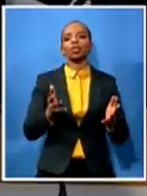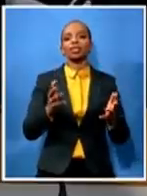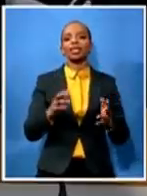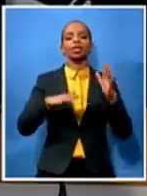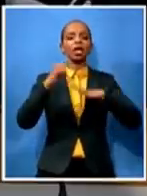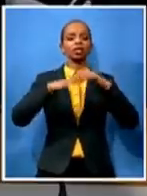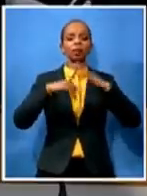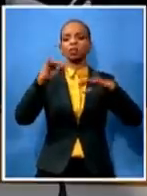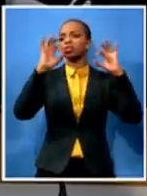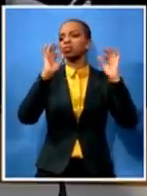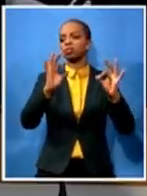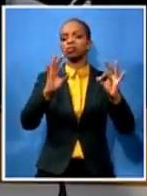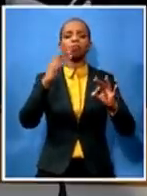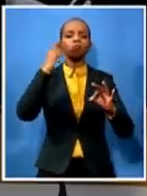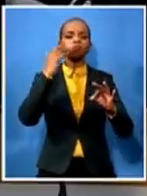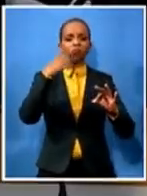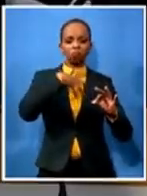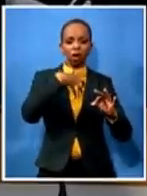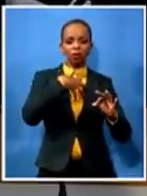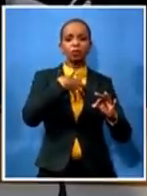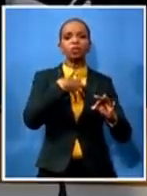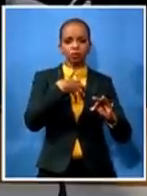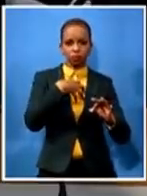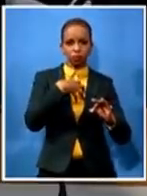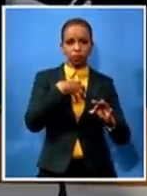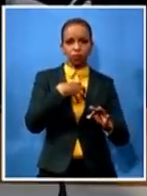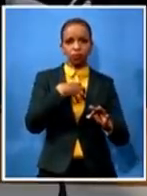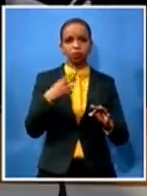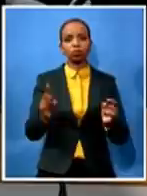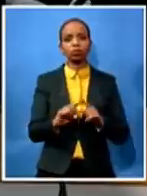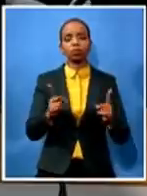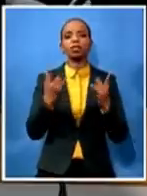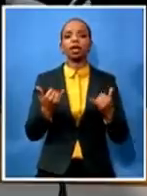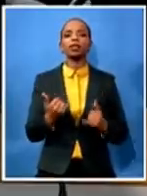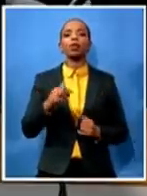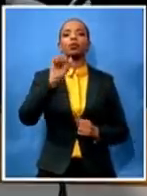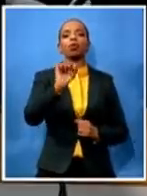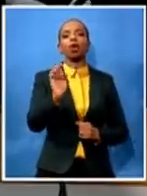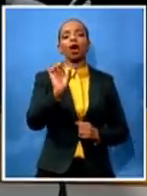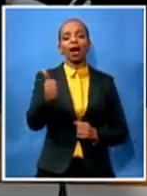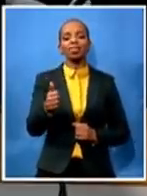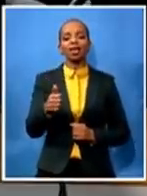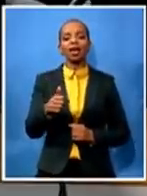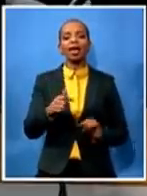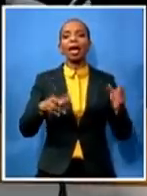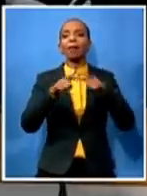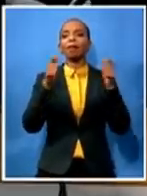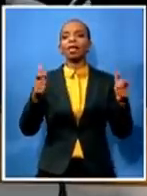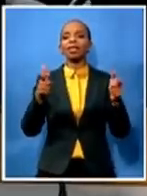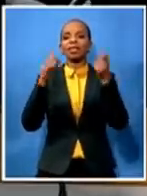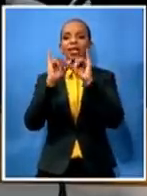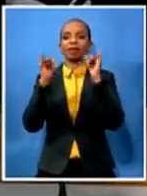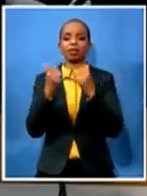and uh and and and and your your other uh big companies they were the only eight that were established